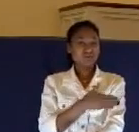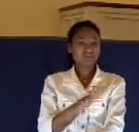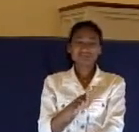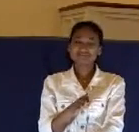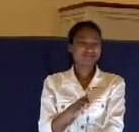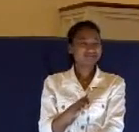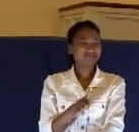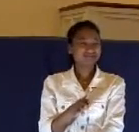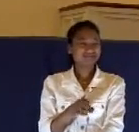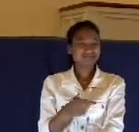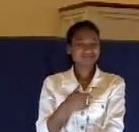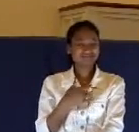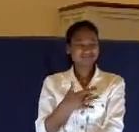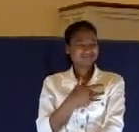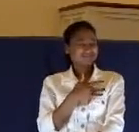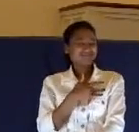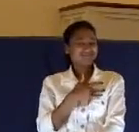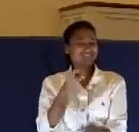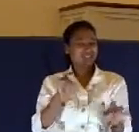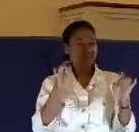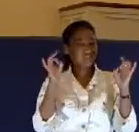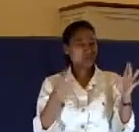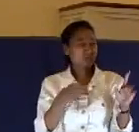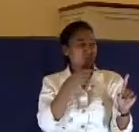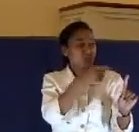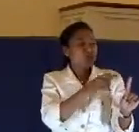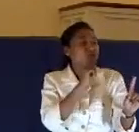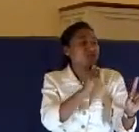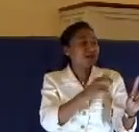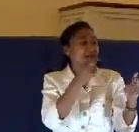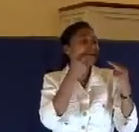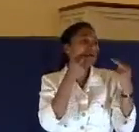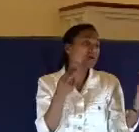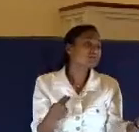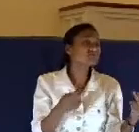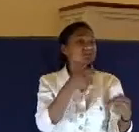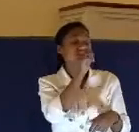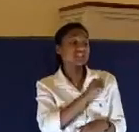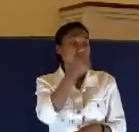I didn't have the heart to tell him that you're not suffering for Jesus.